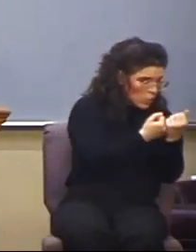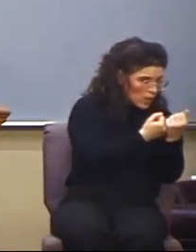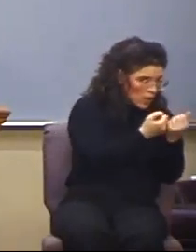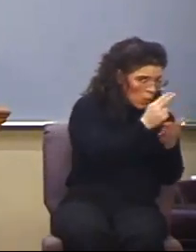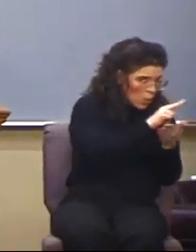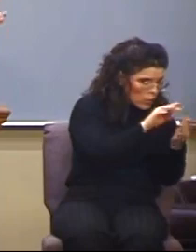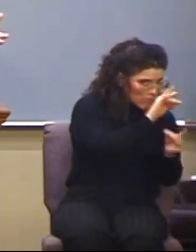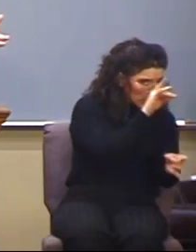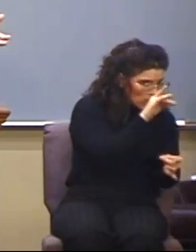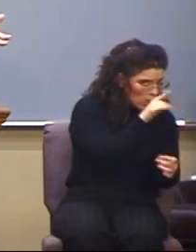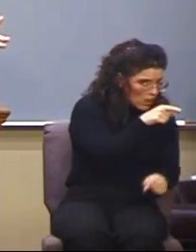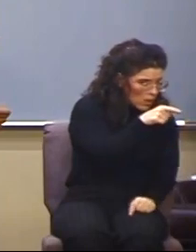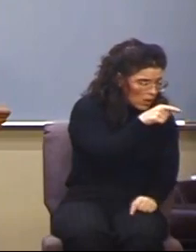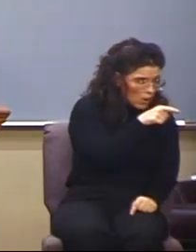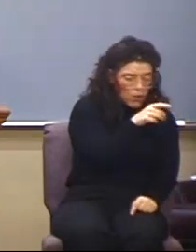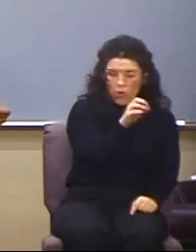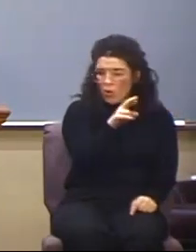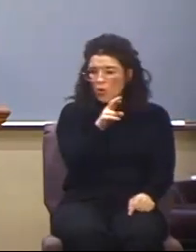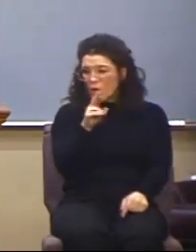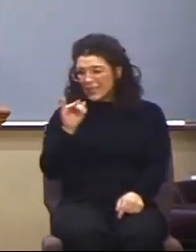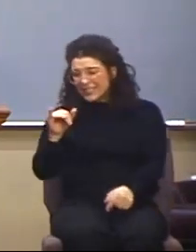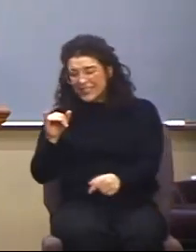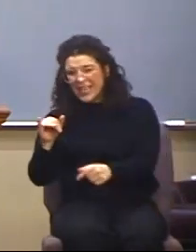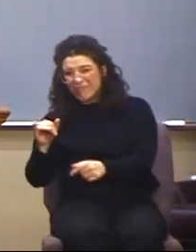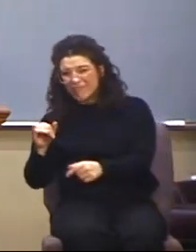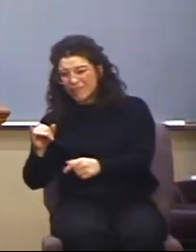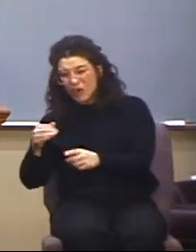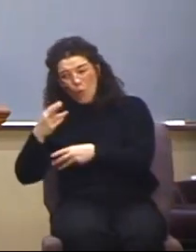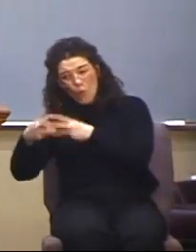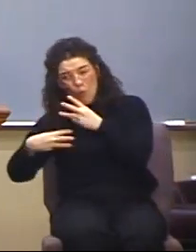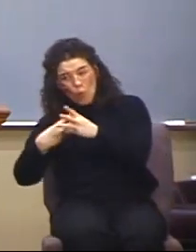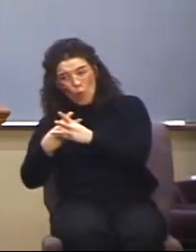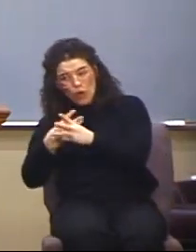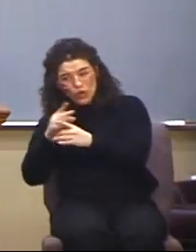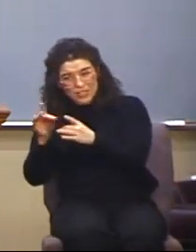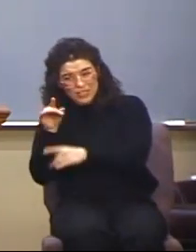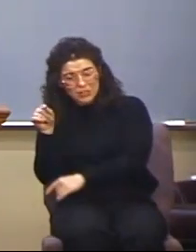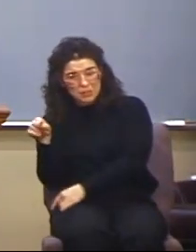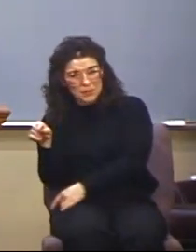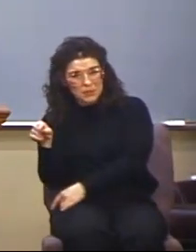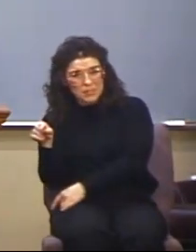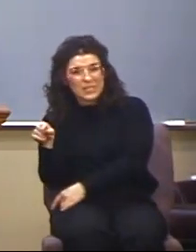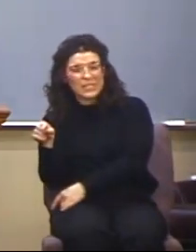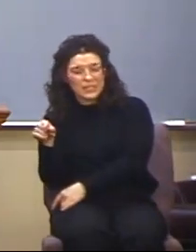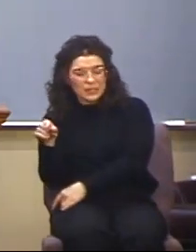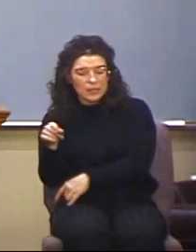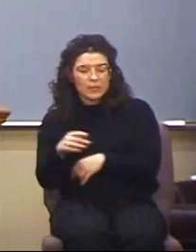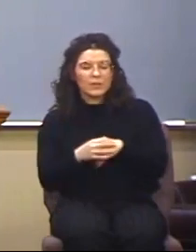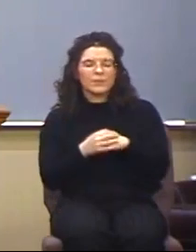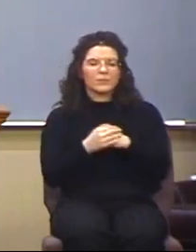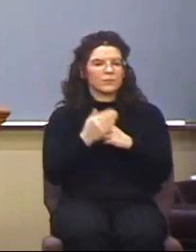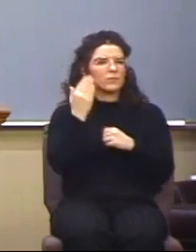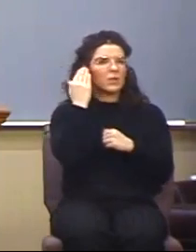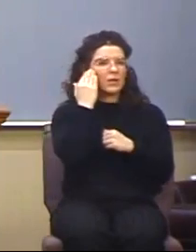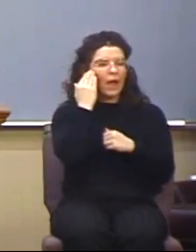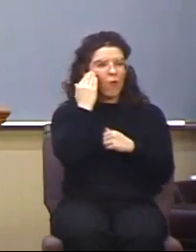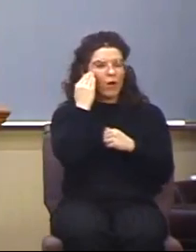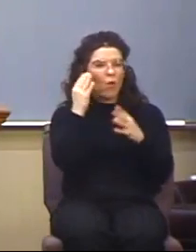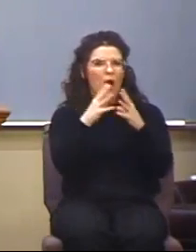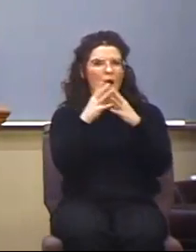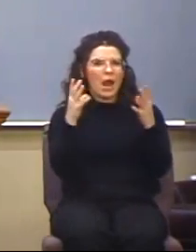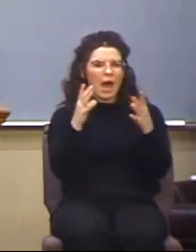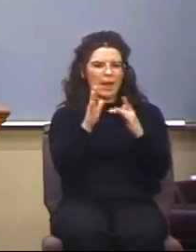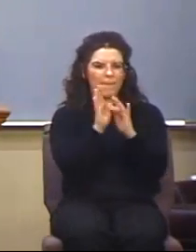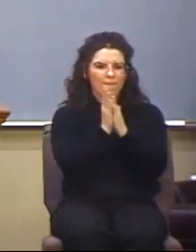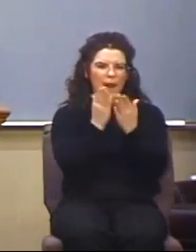so-called gift or the supernatural phenomenon. And I know a lot of commentaries, especially, they